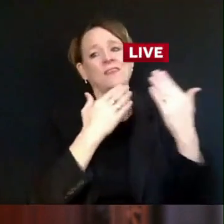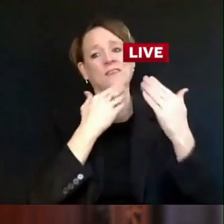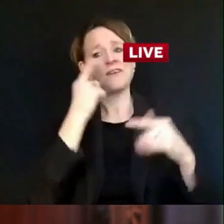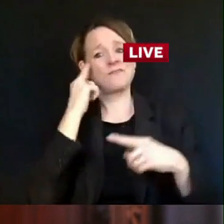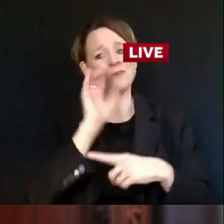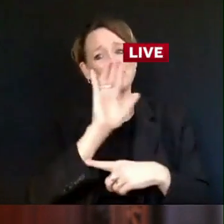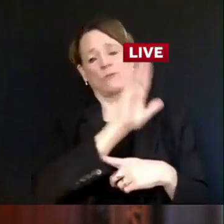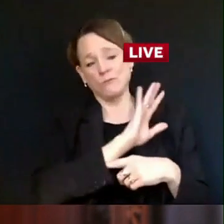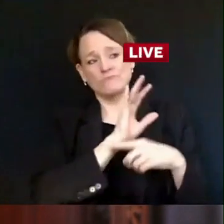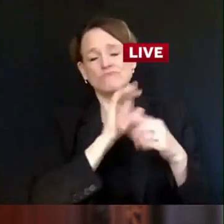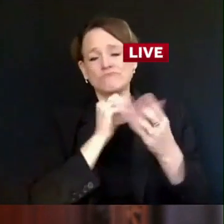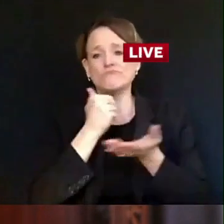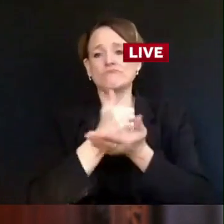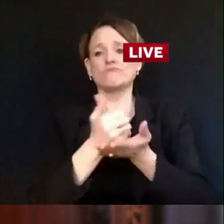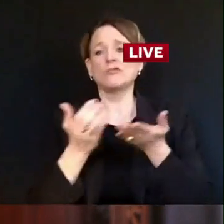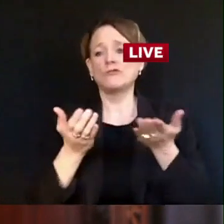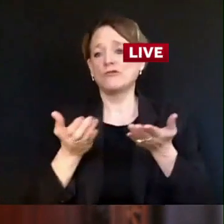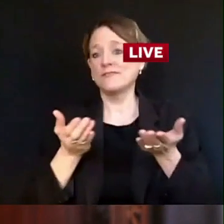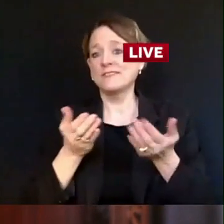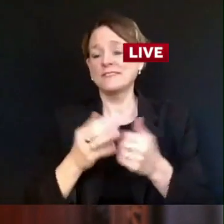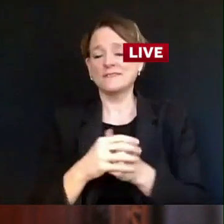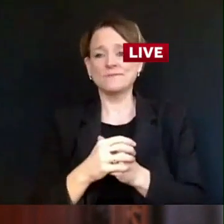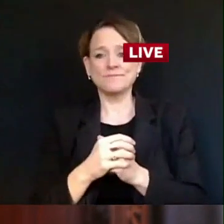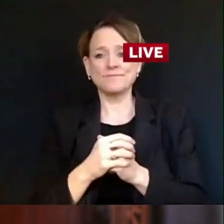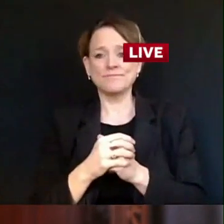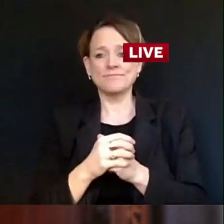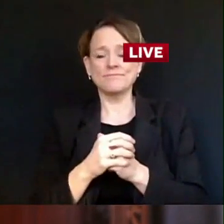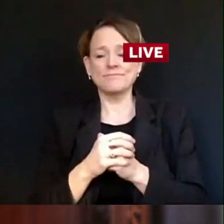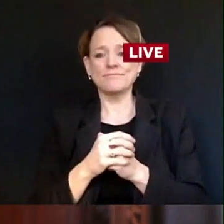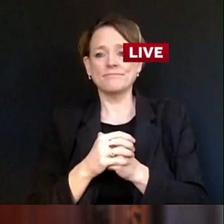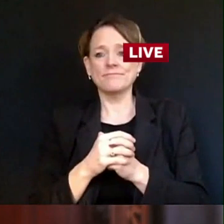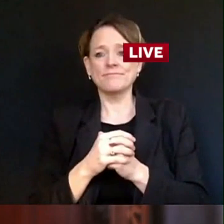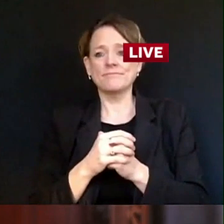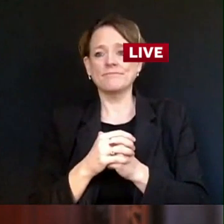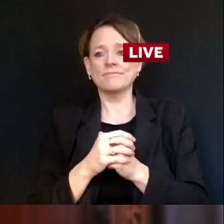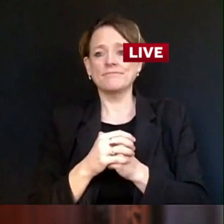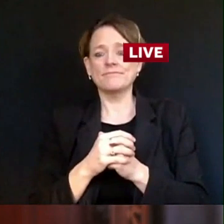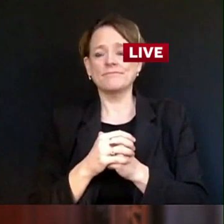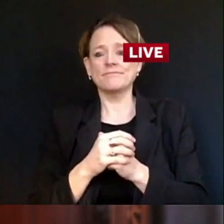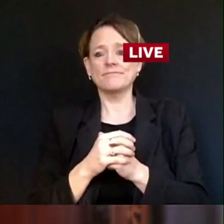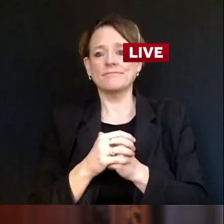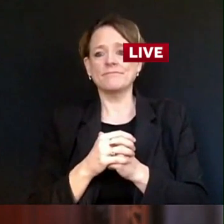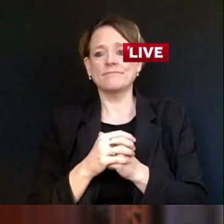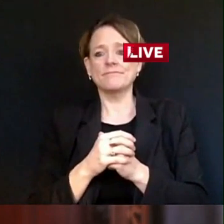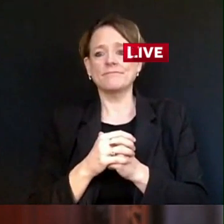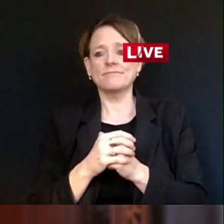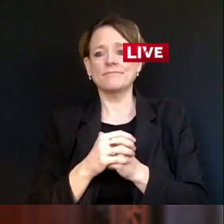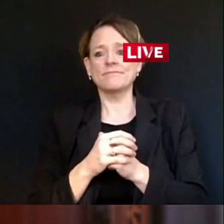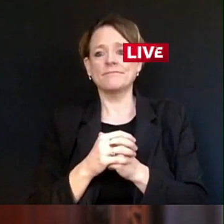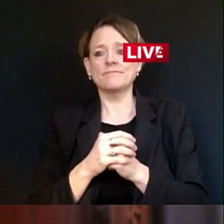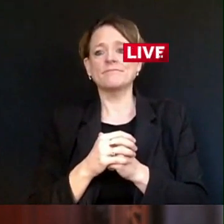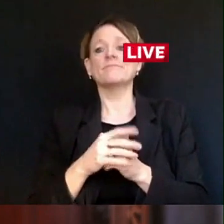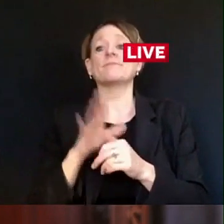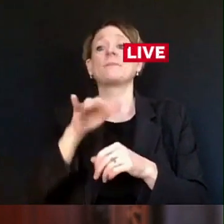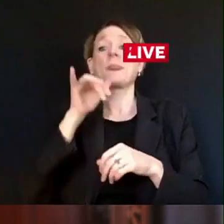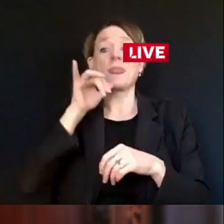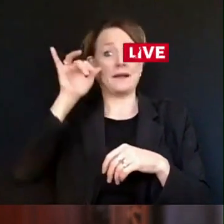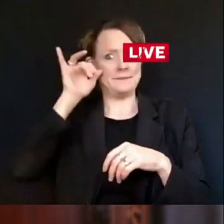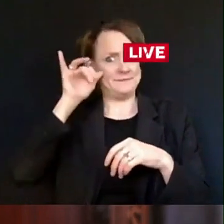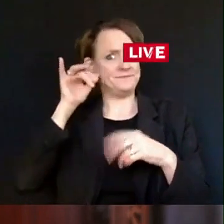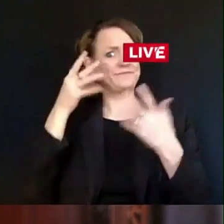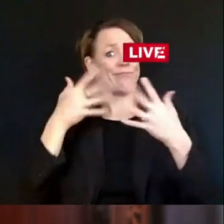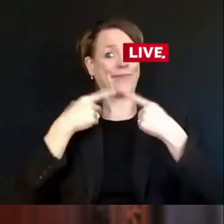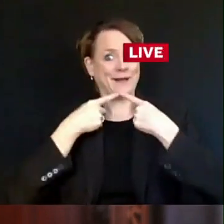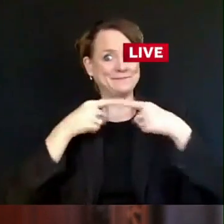also announce we are expanding our community testing efforts across the state with 71 new free community testing